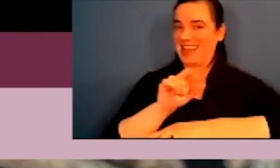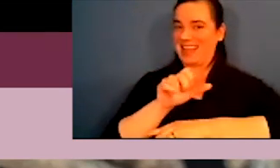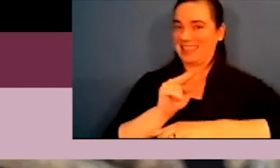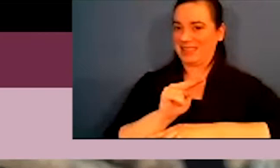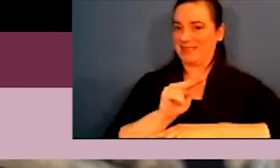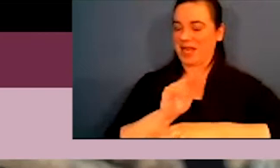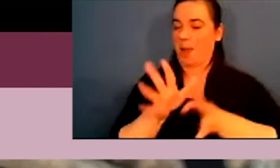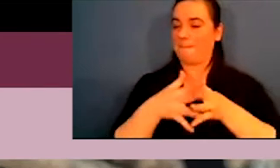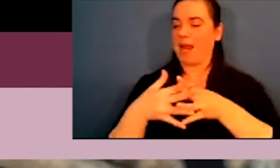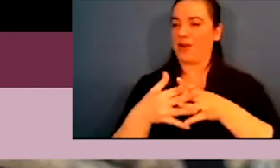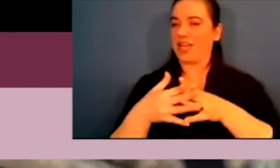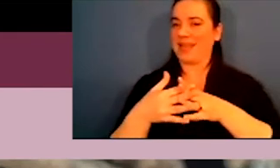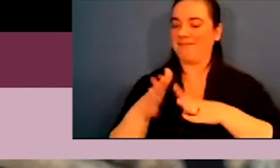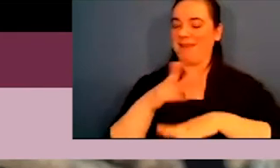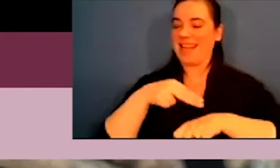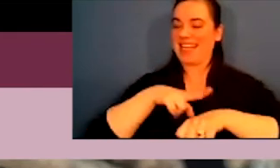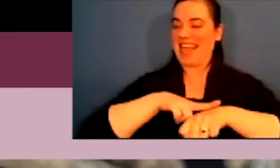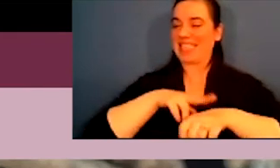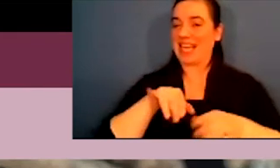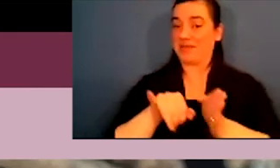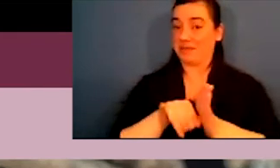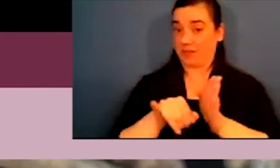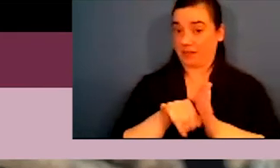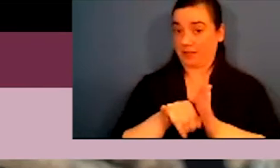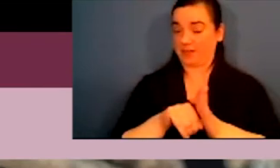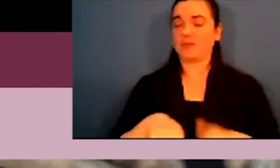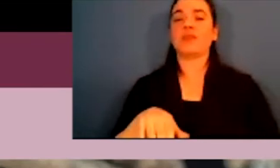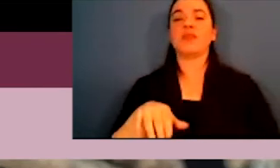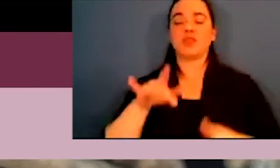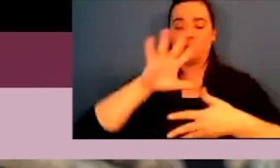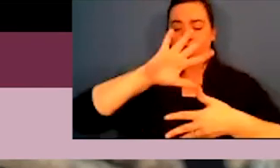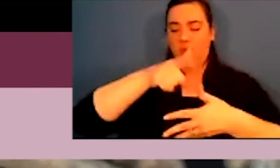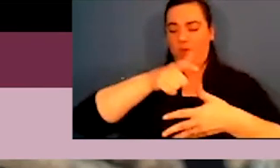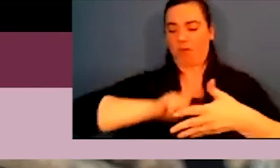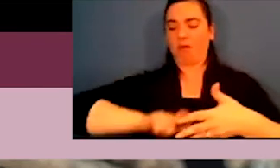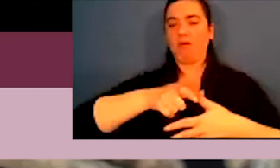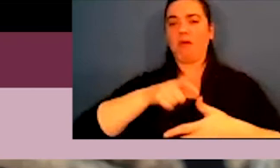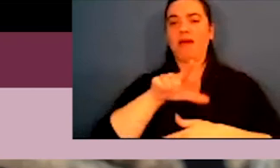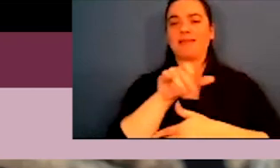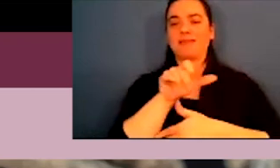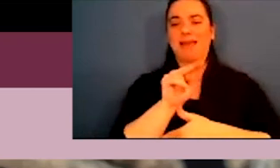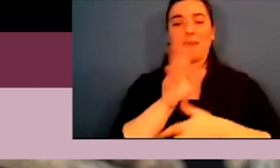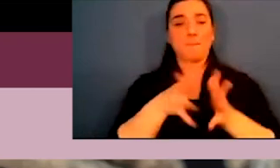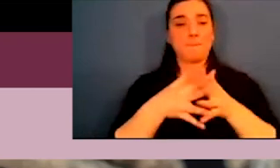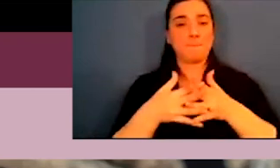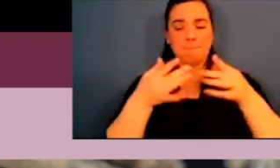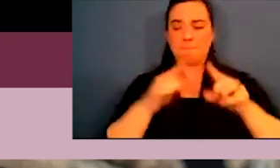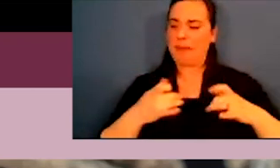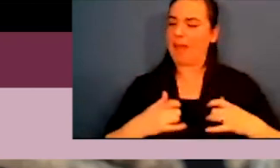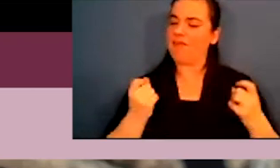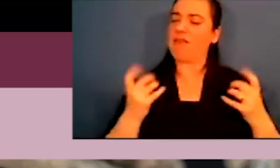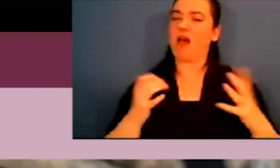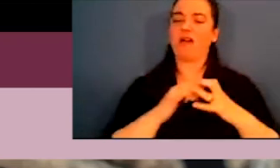Okay, speaking on Latin American native identities. So in Latin America, there